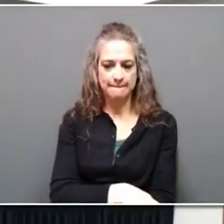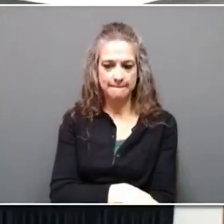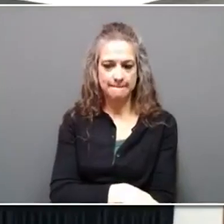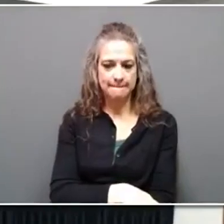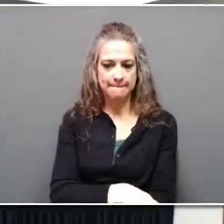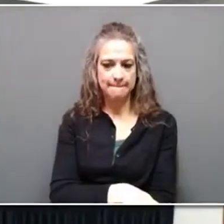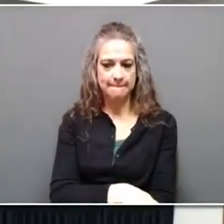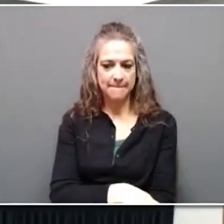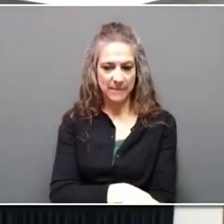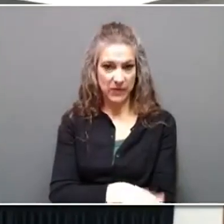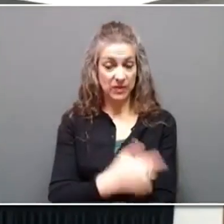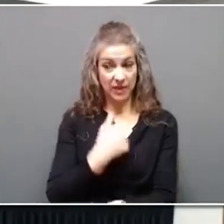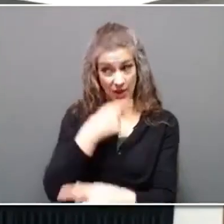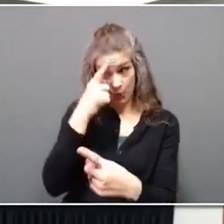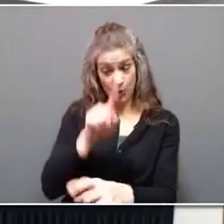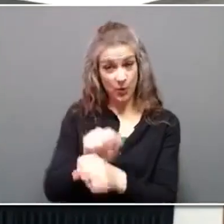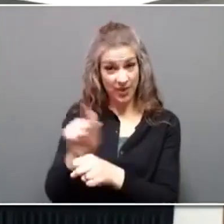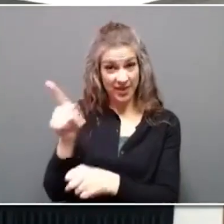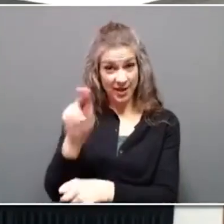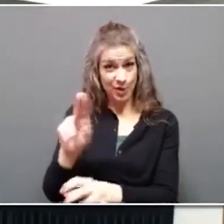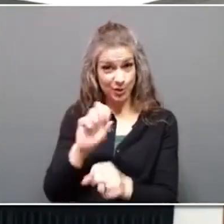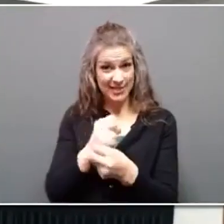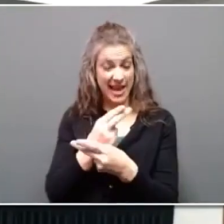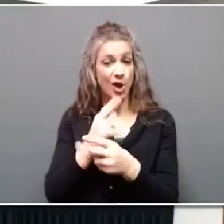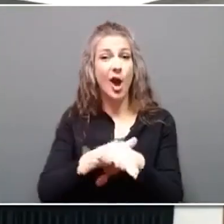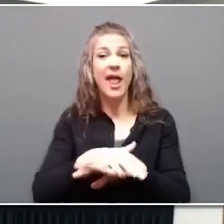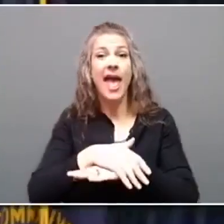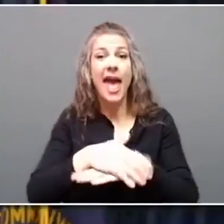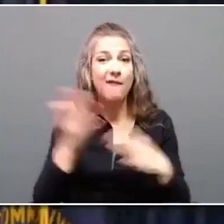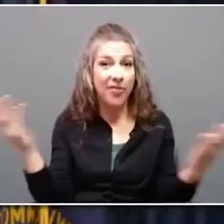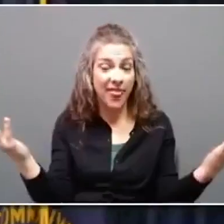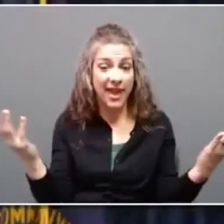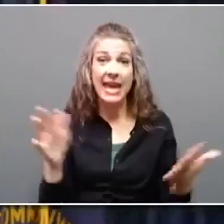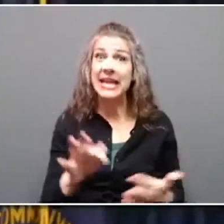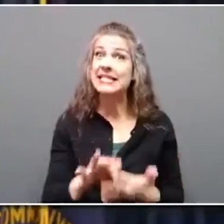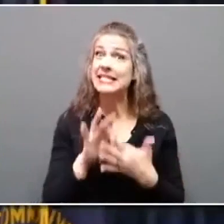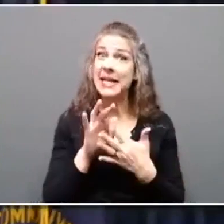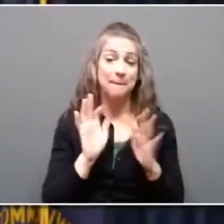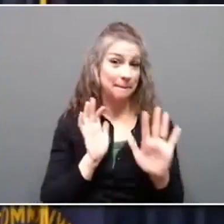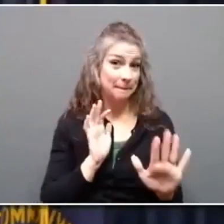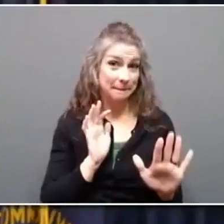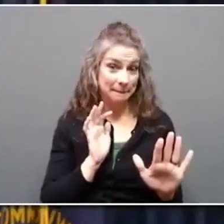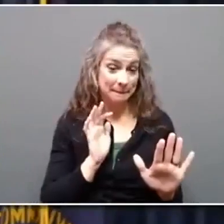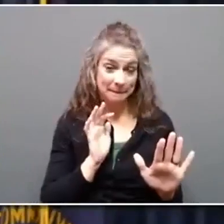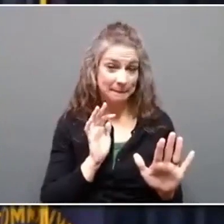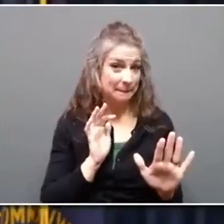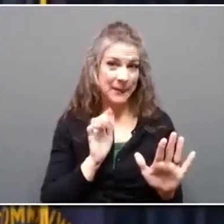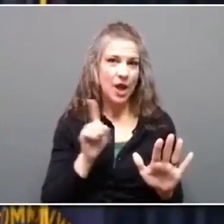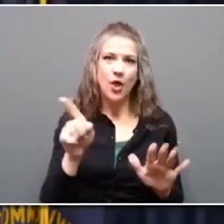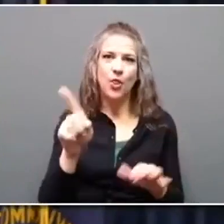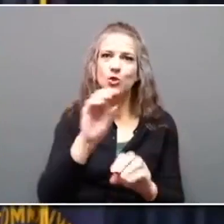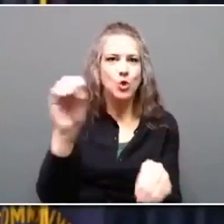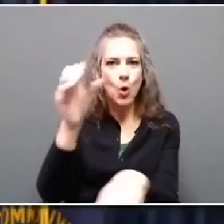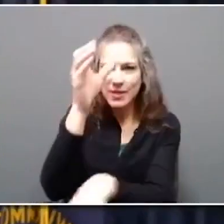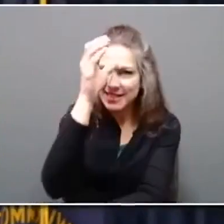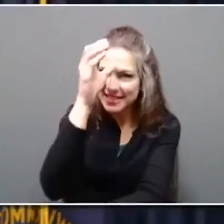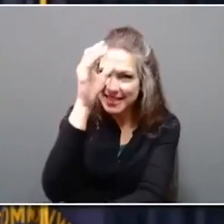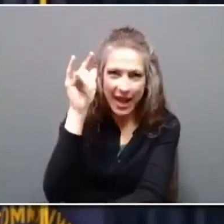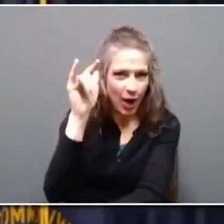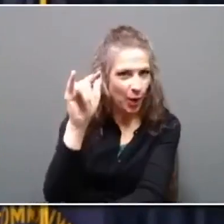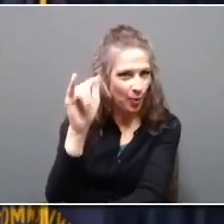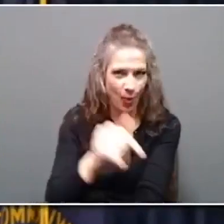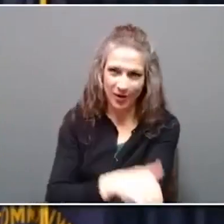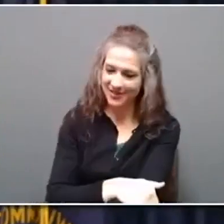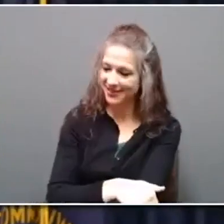I agree with Dr. Stack on virtually everything except for the fact that there is not a Cincinnati Airport. There is only the